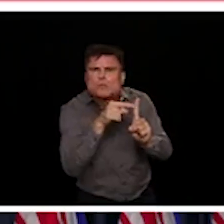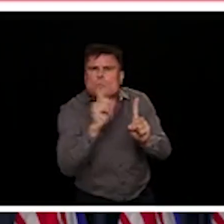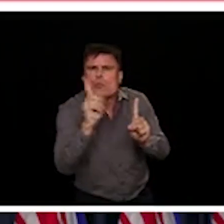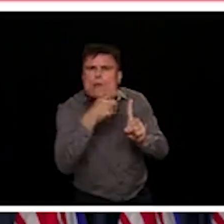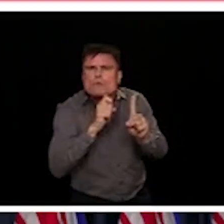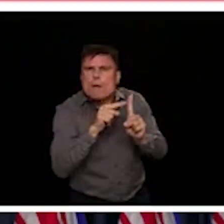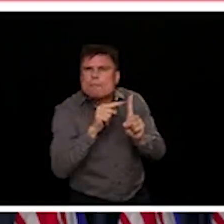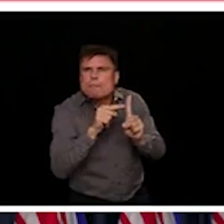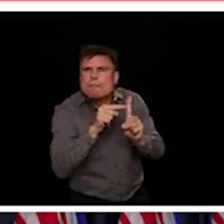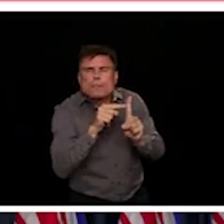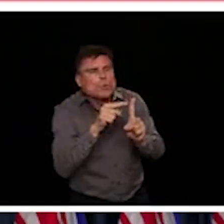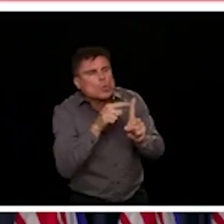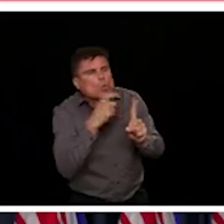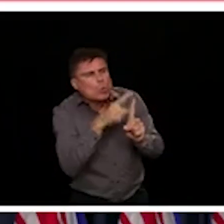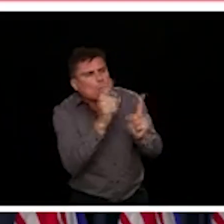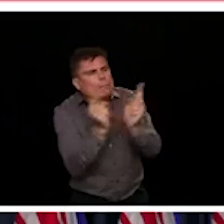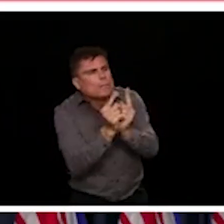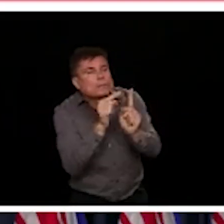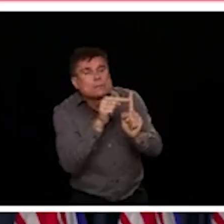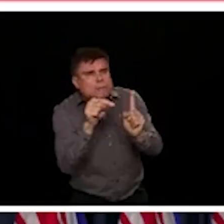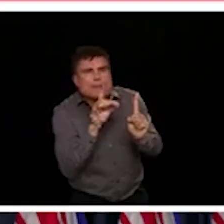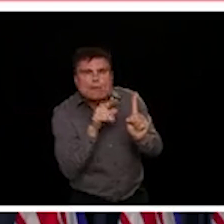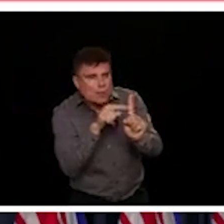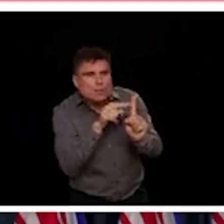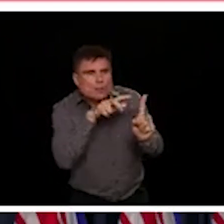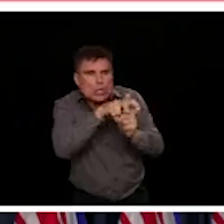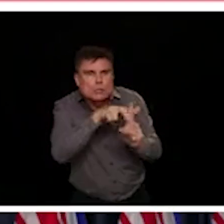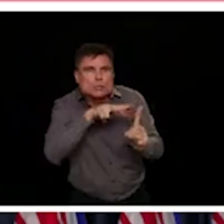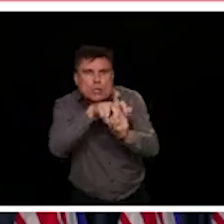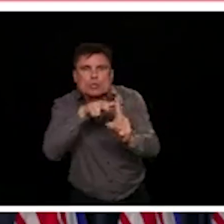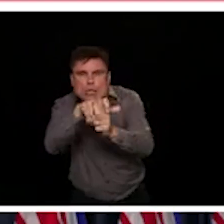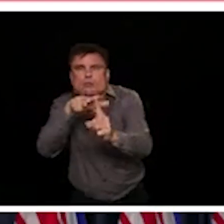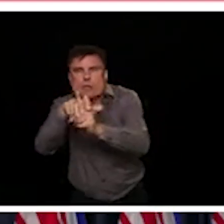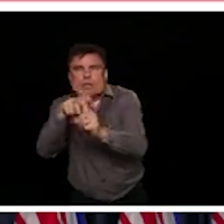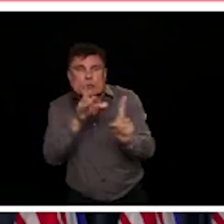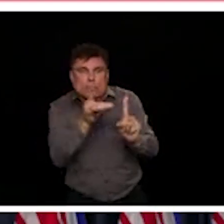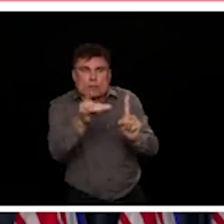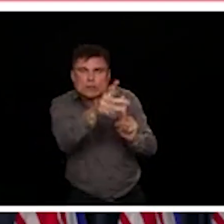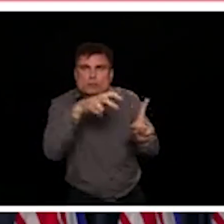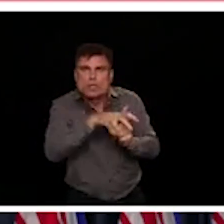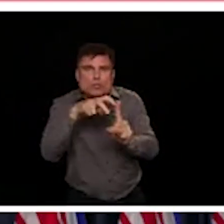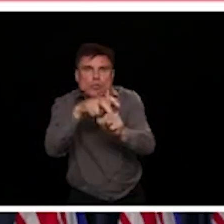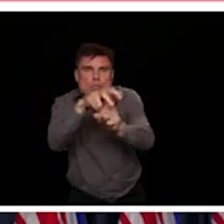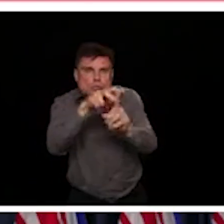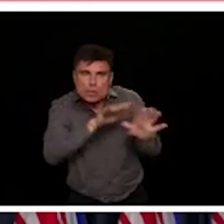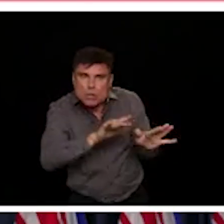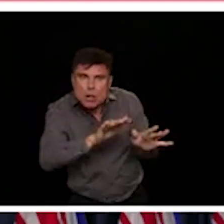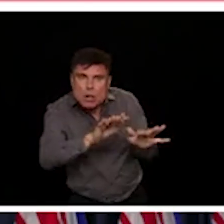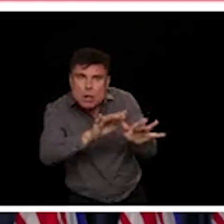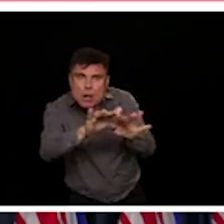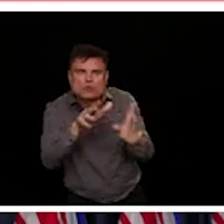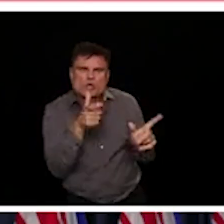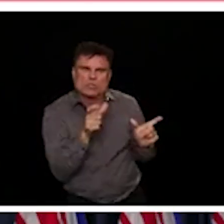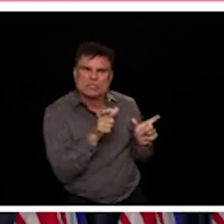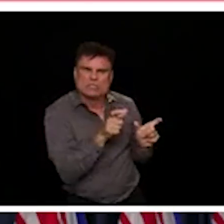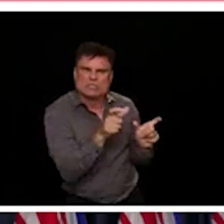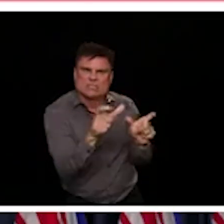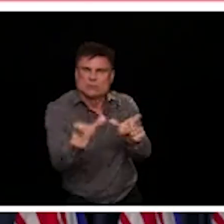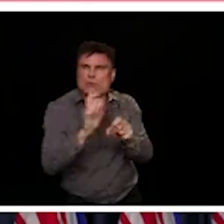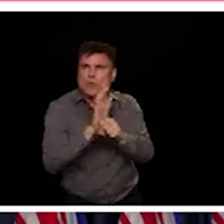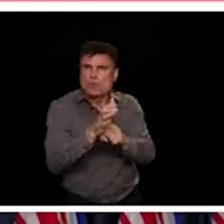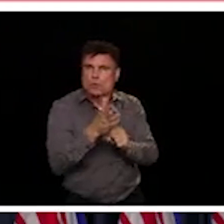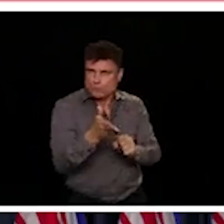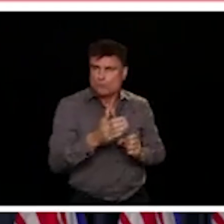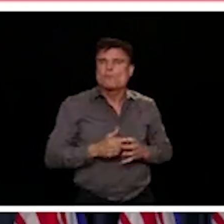prevent you from getting sick if you've had close contact with somebody with the virus. What we can do is support you to stay away from